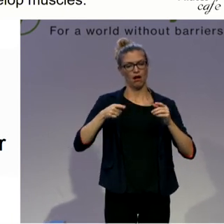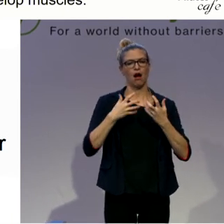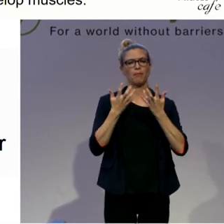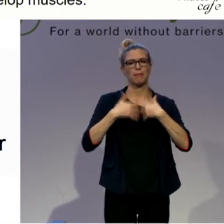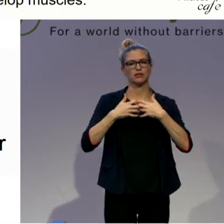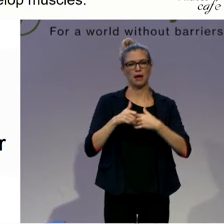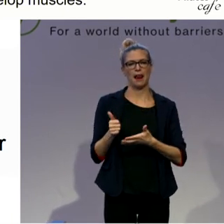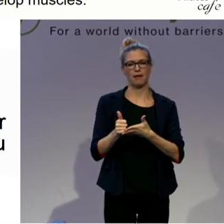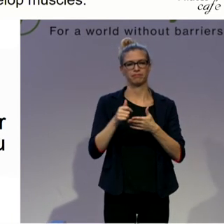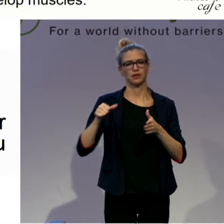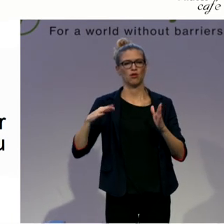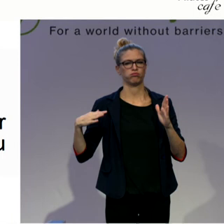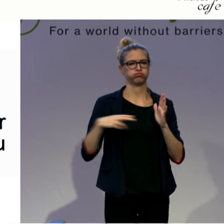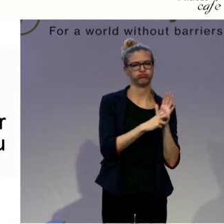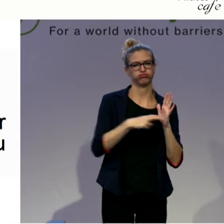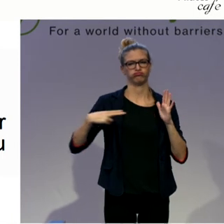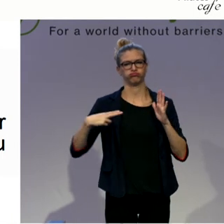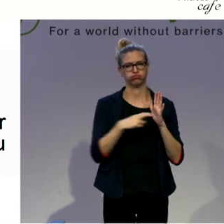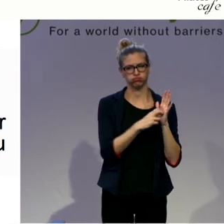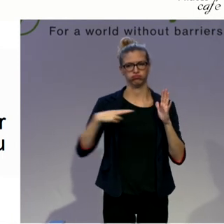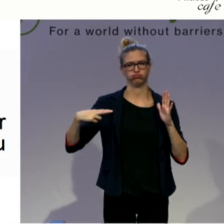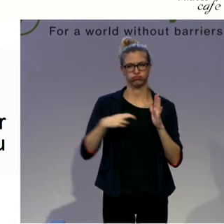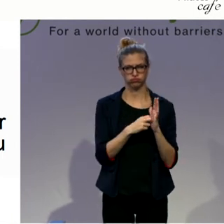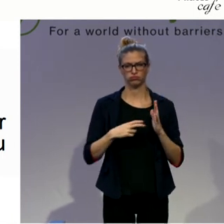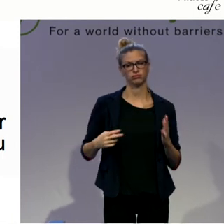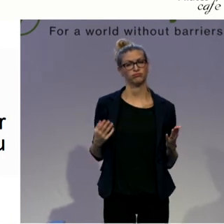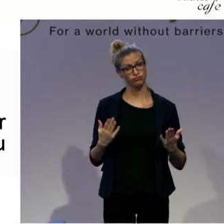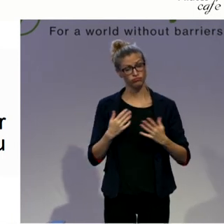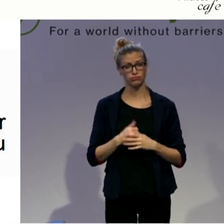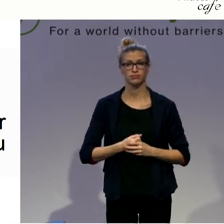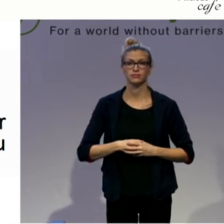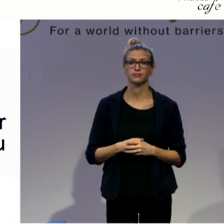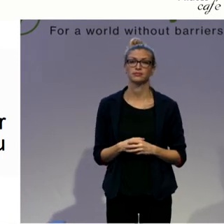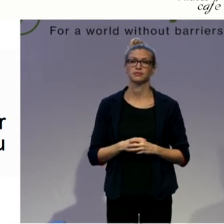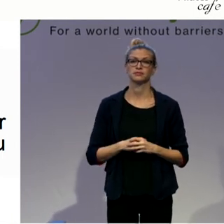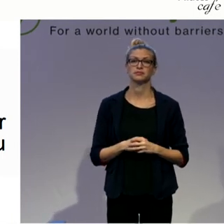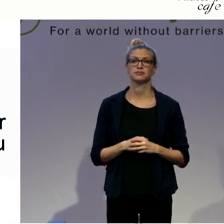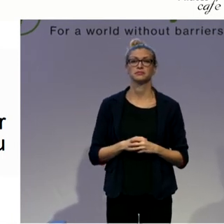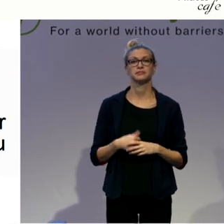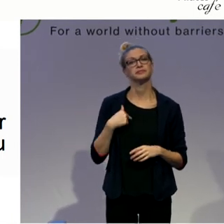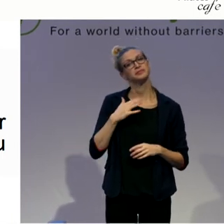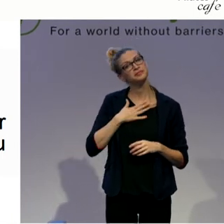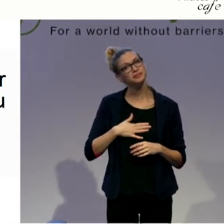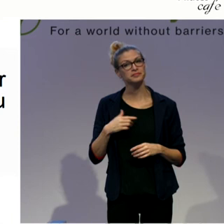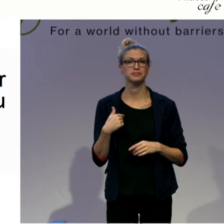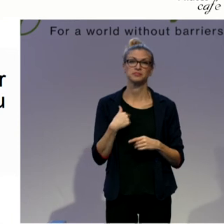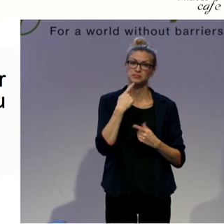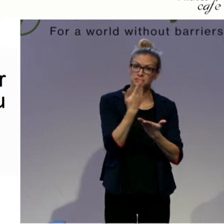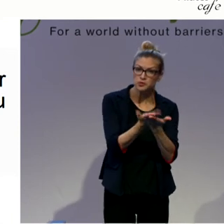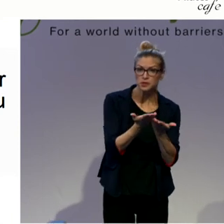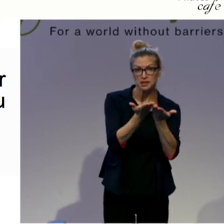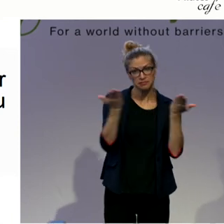So please, I really recommend you to find your